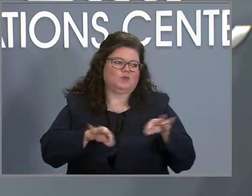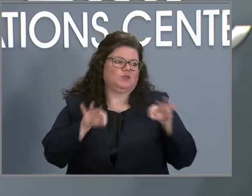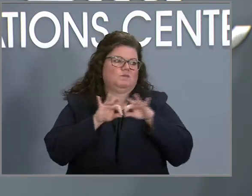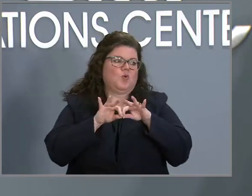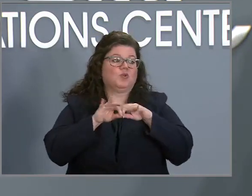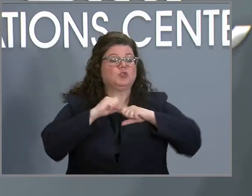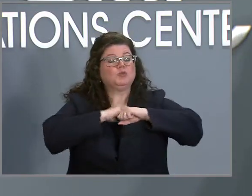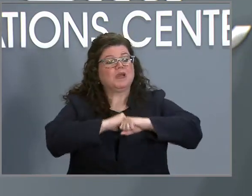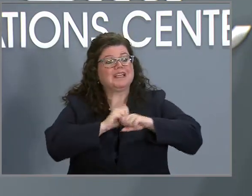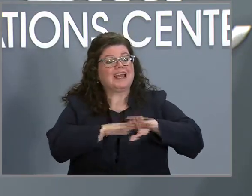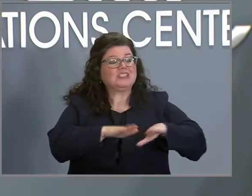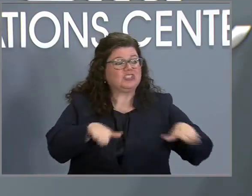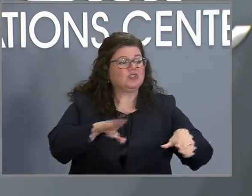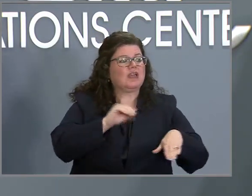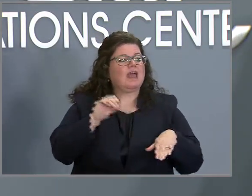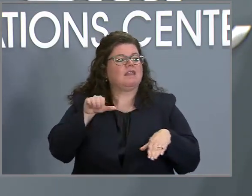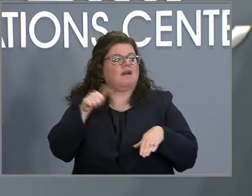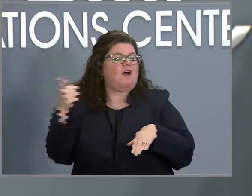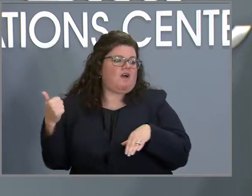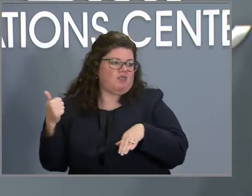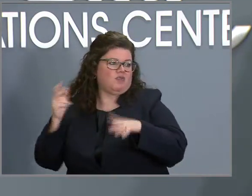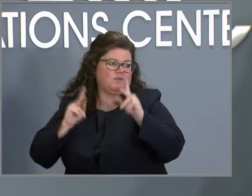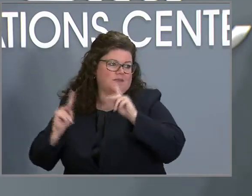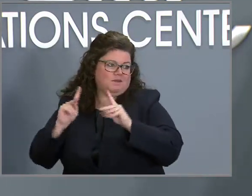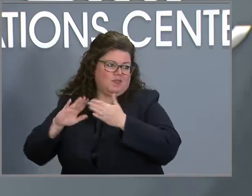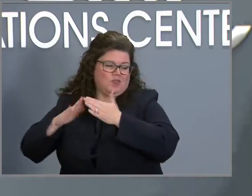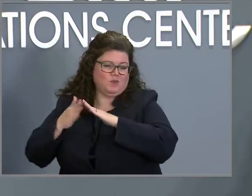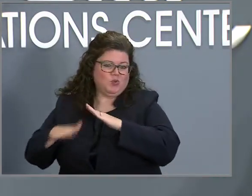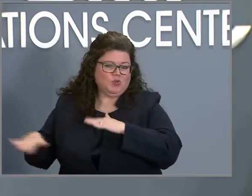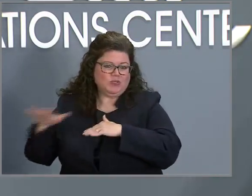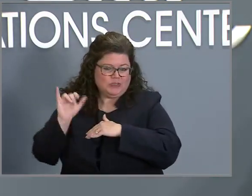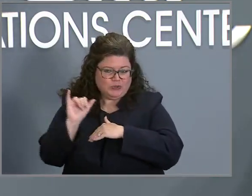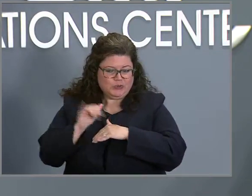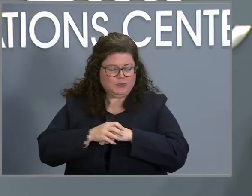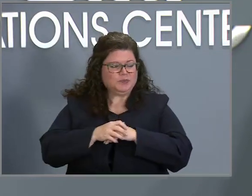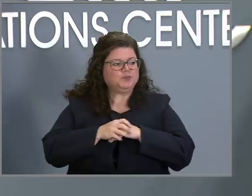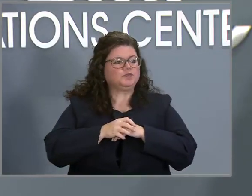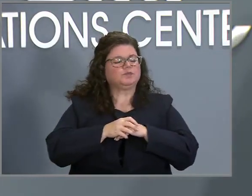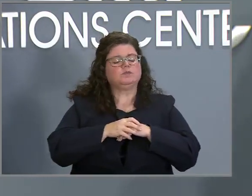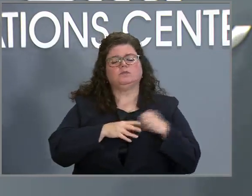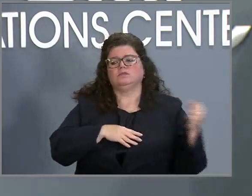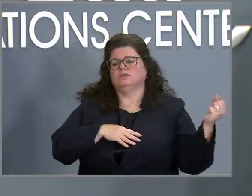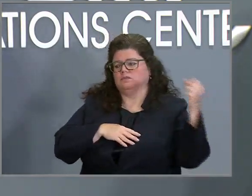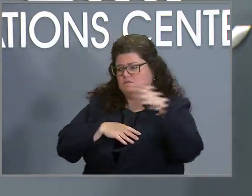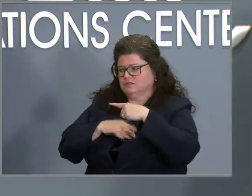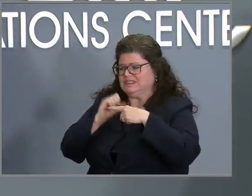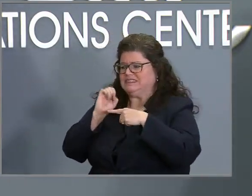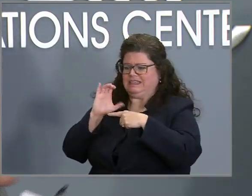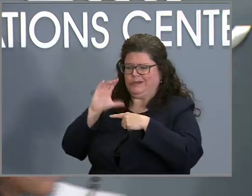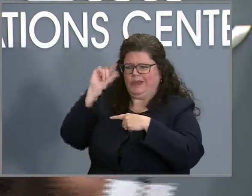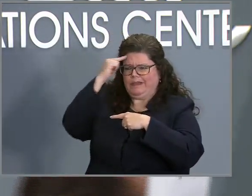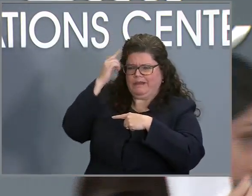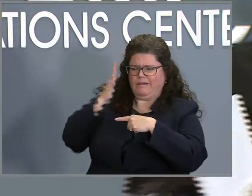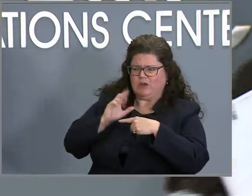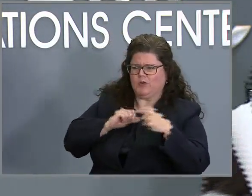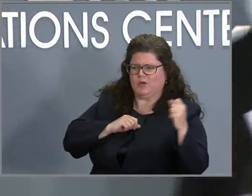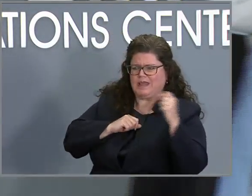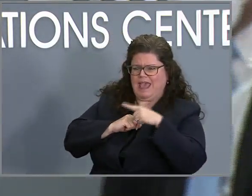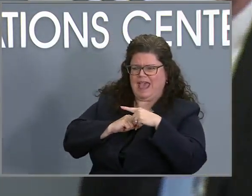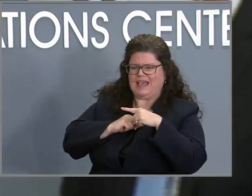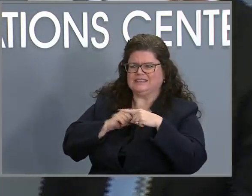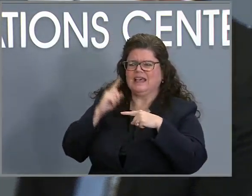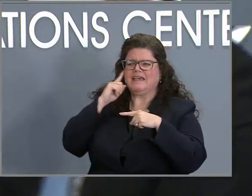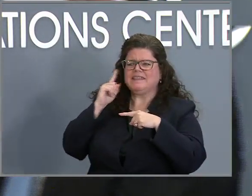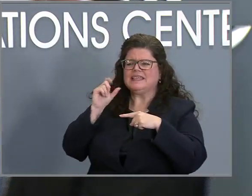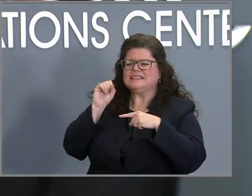our children, but other vulnerable members of our society. Thanks. And then one more for the secretary, the governor, you would, I think it was secretary